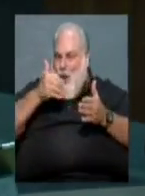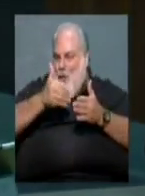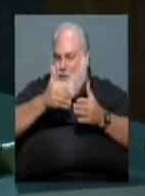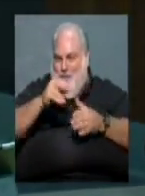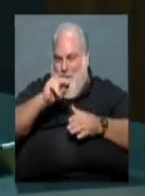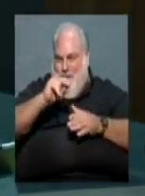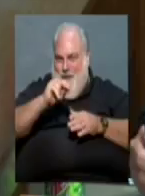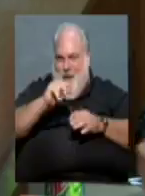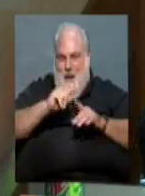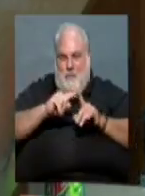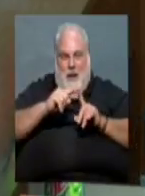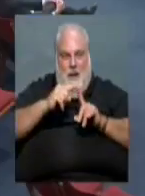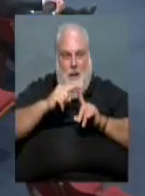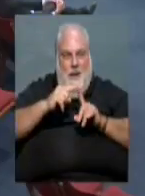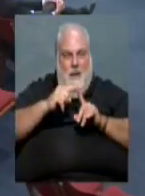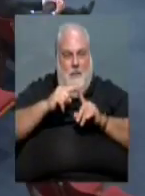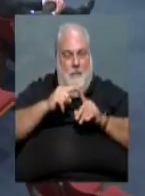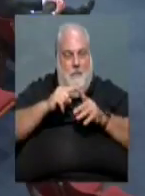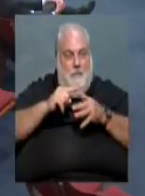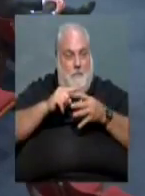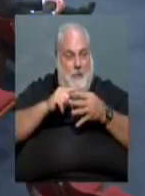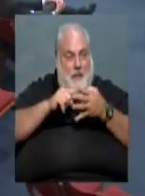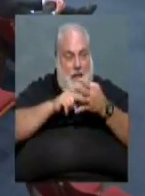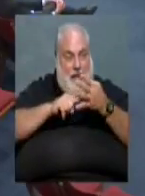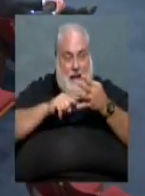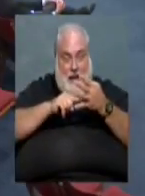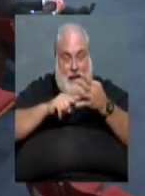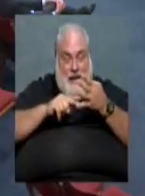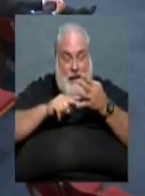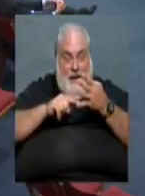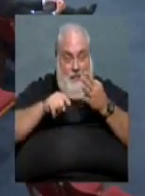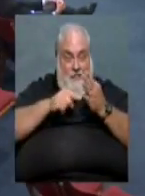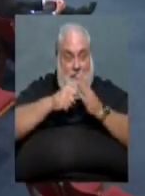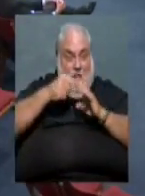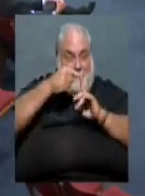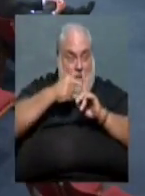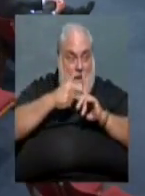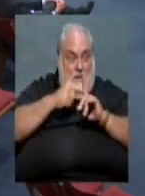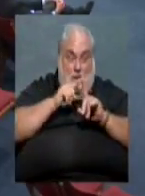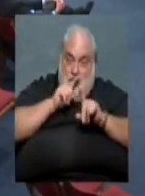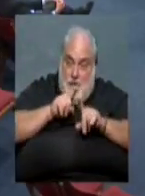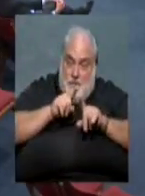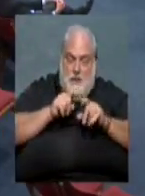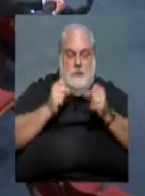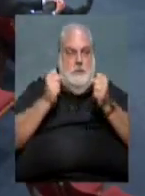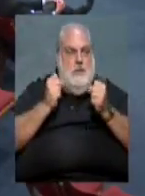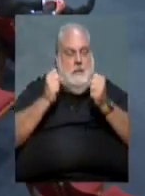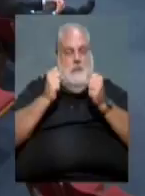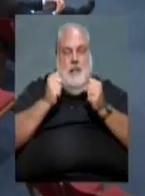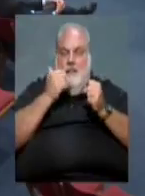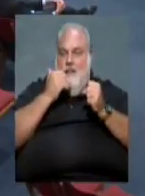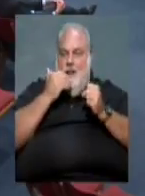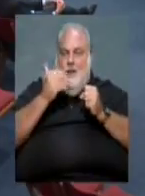But by the end of the month. This month? Yes. Seriously? Yes. Okay. Thank you.